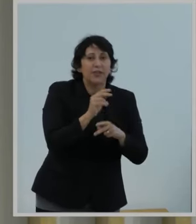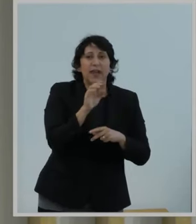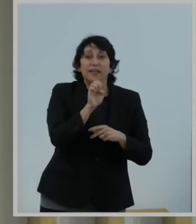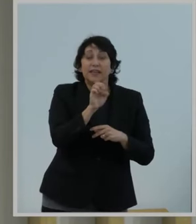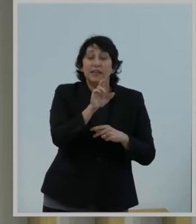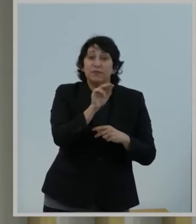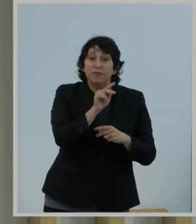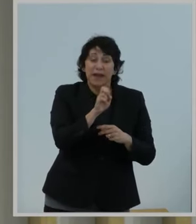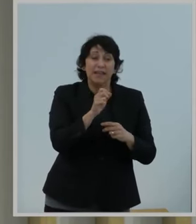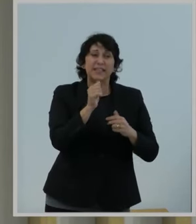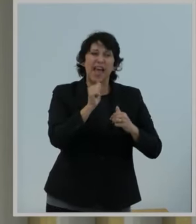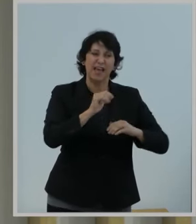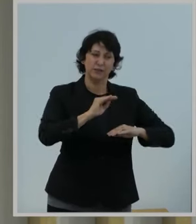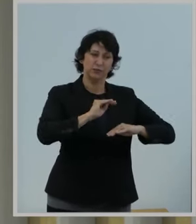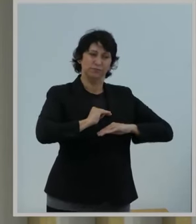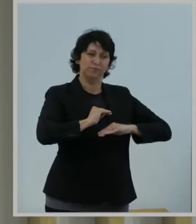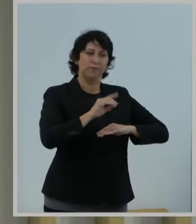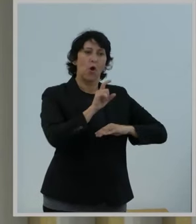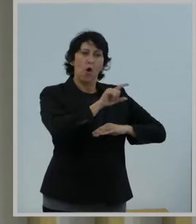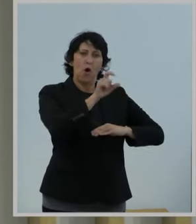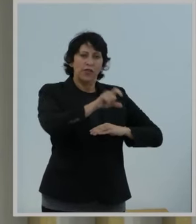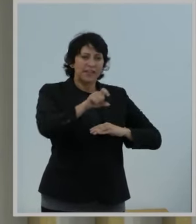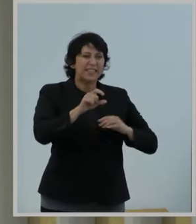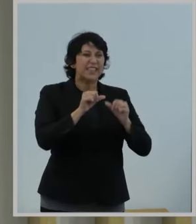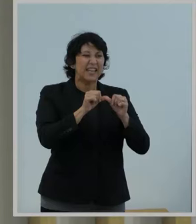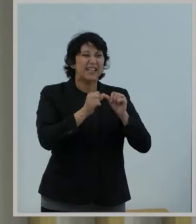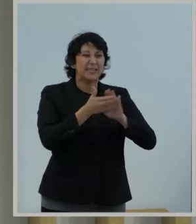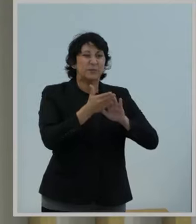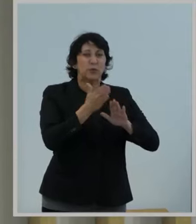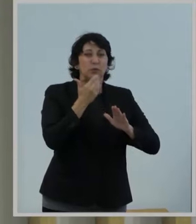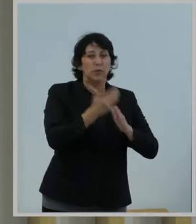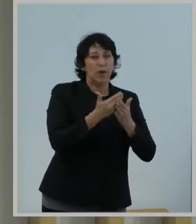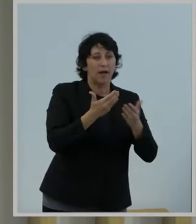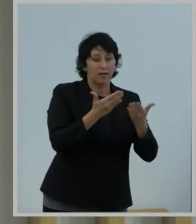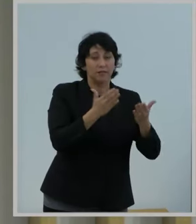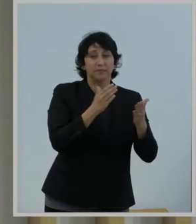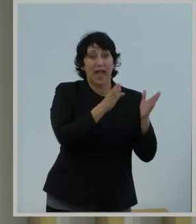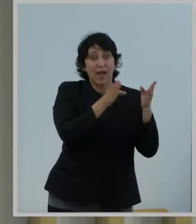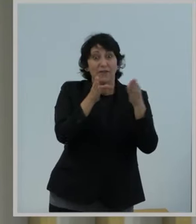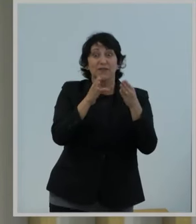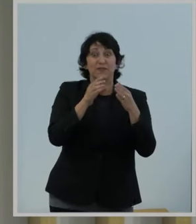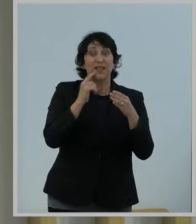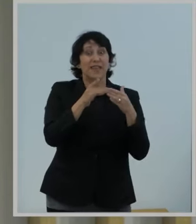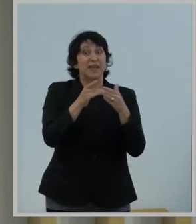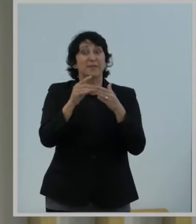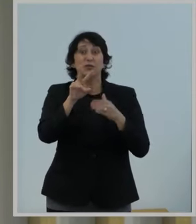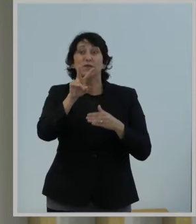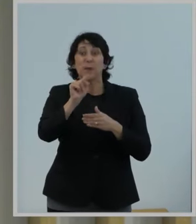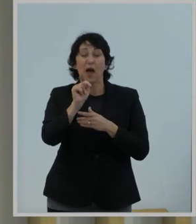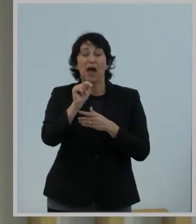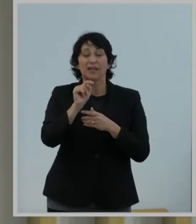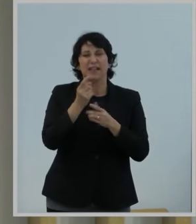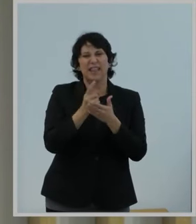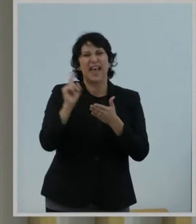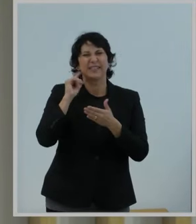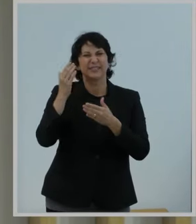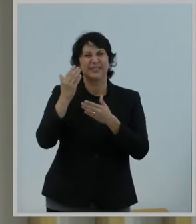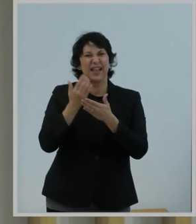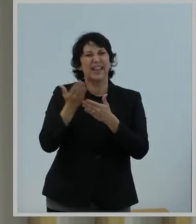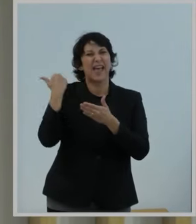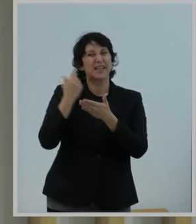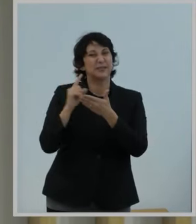moment, and keeps doing good. That's what led me to Vermont last week, where I joined Senator Welch.